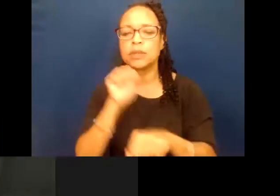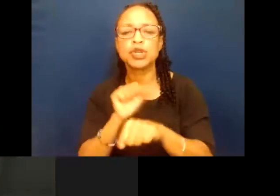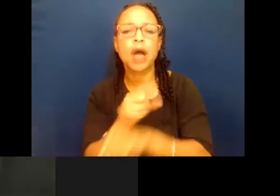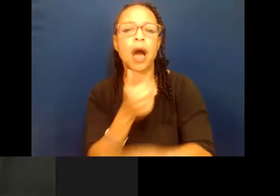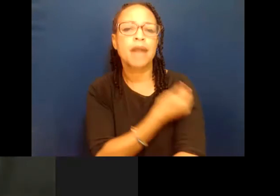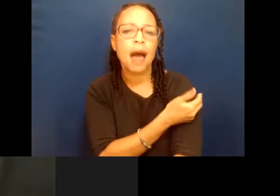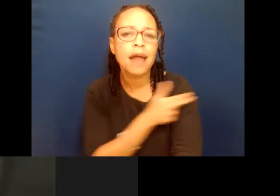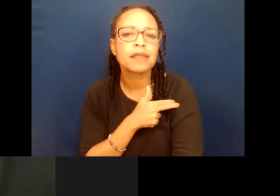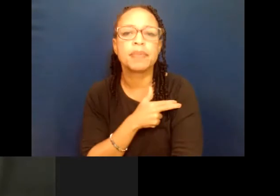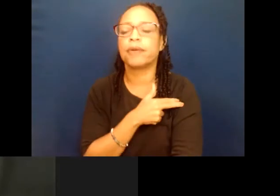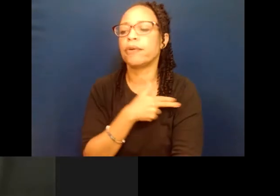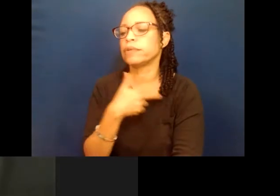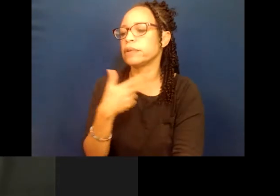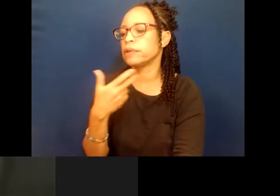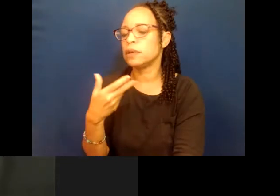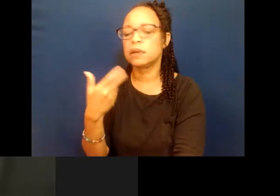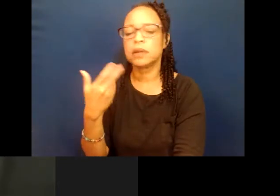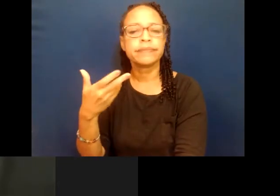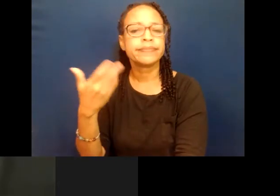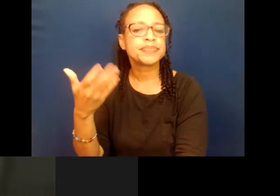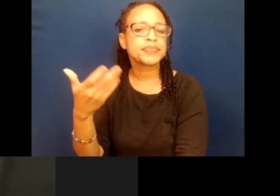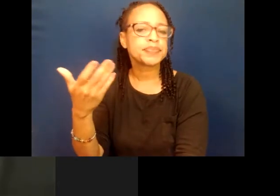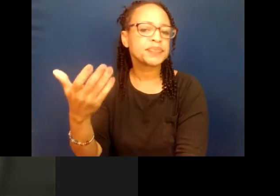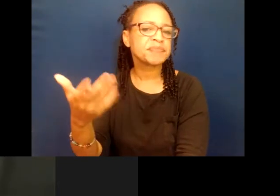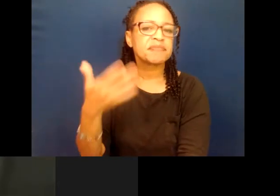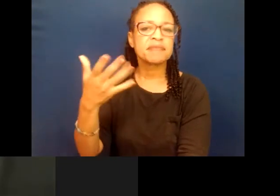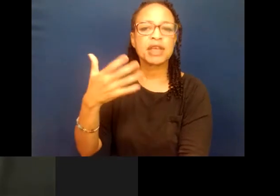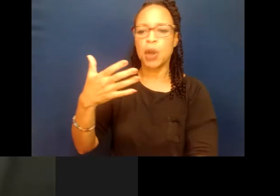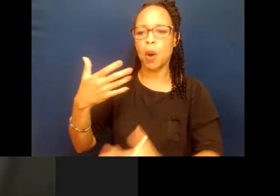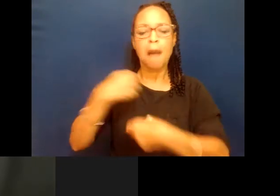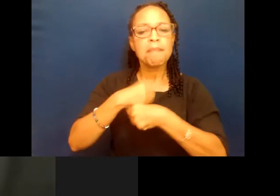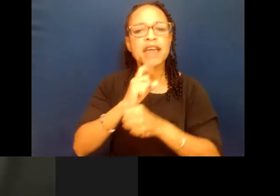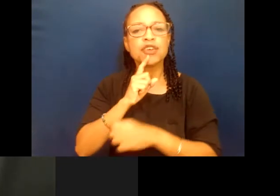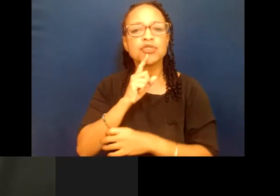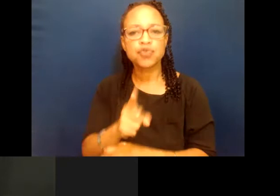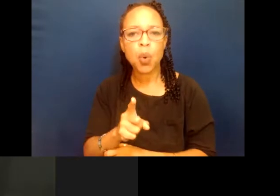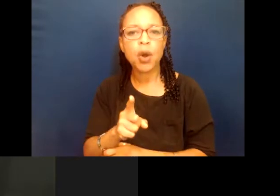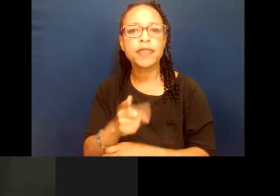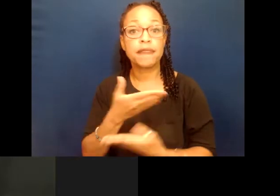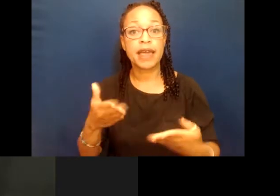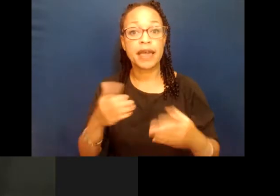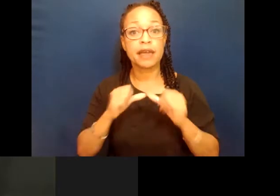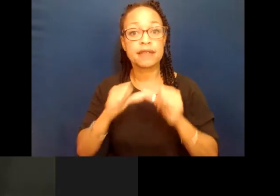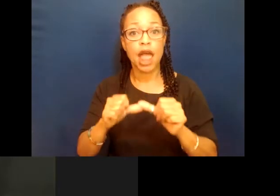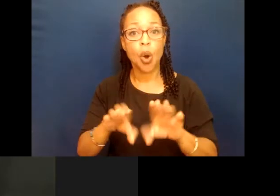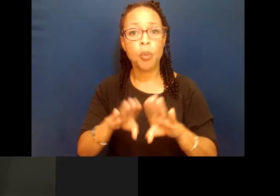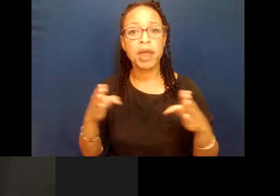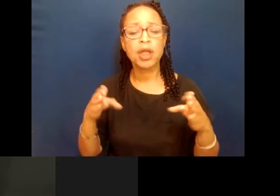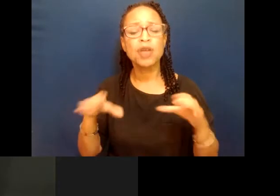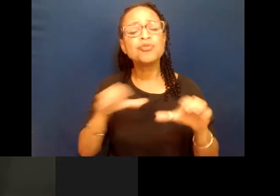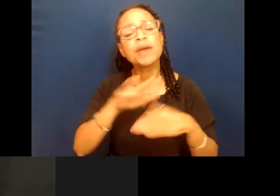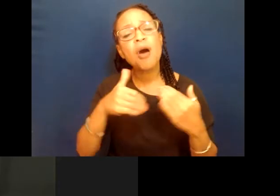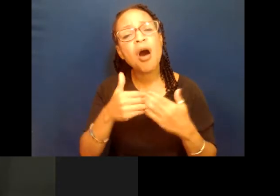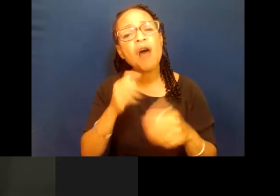They were doing the jobs in procuring and ensuring that businesses stayed open. They all the jobs,